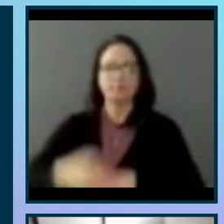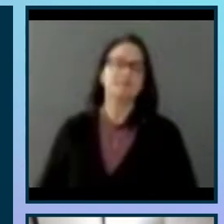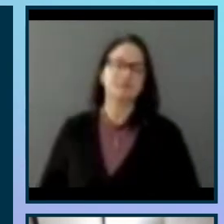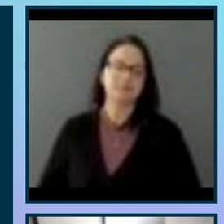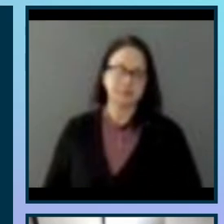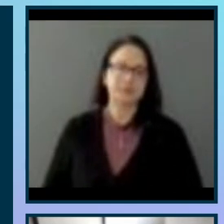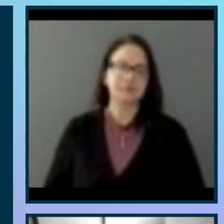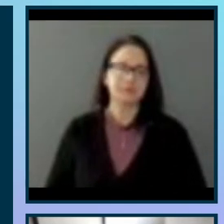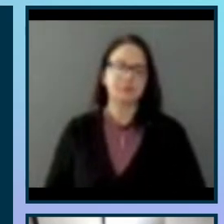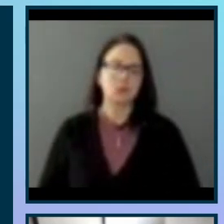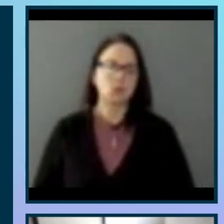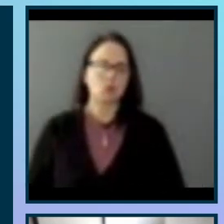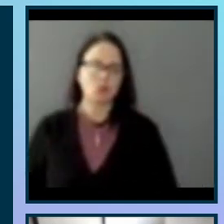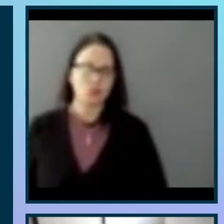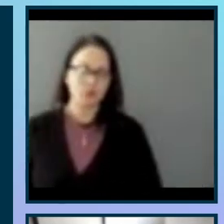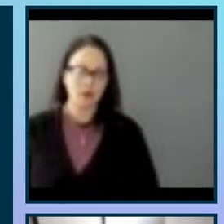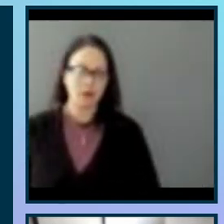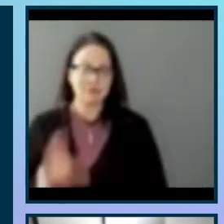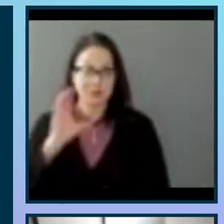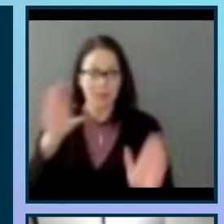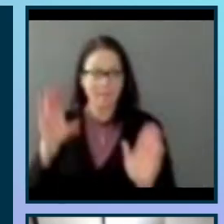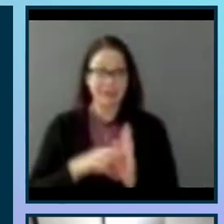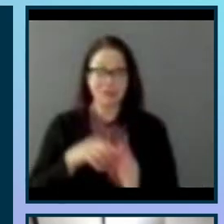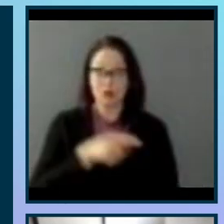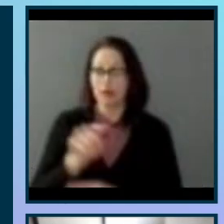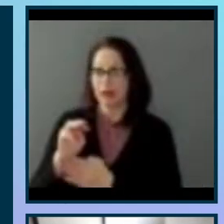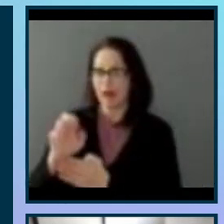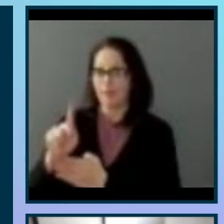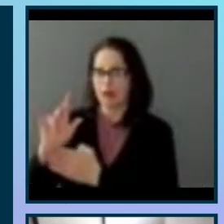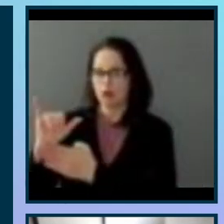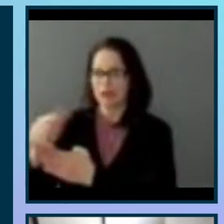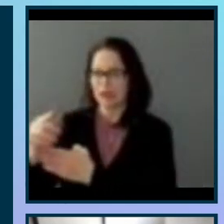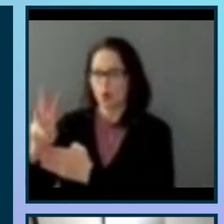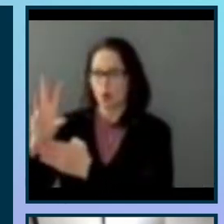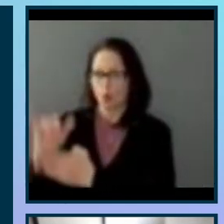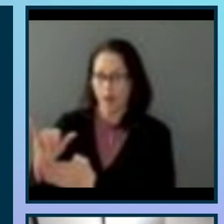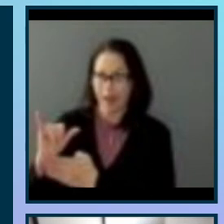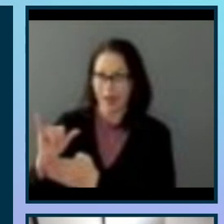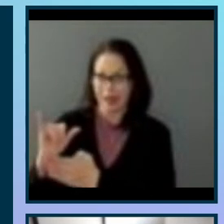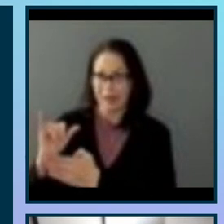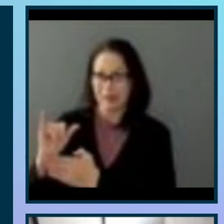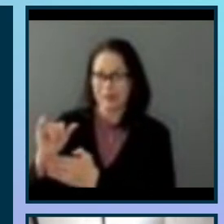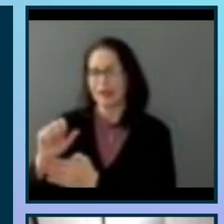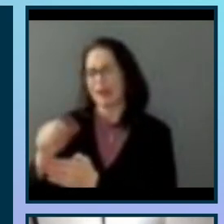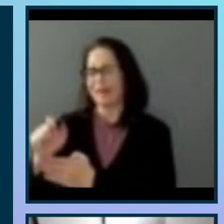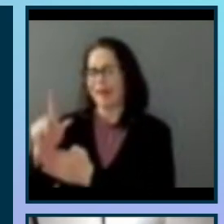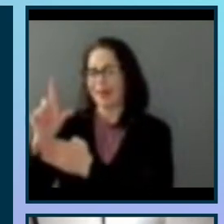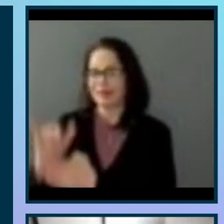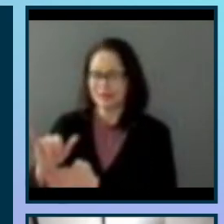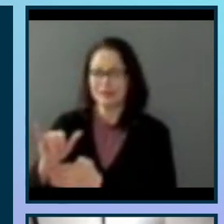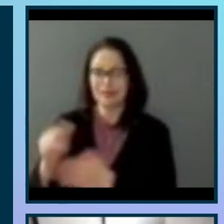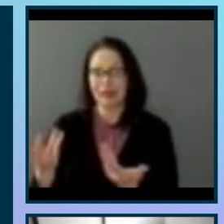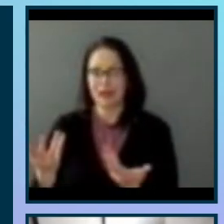So I have an image here of the Milky Way galaxy and in which the solar system where we are sitting